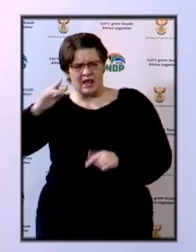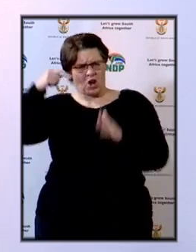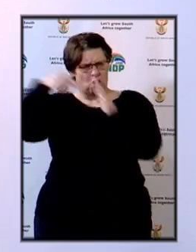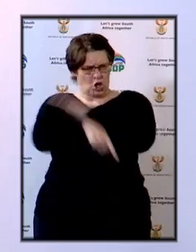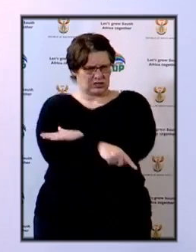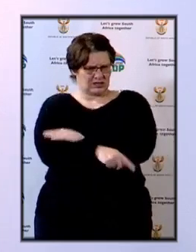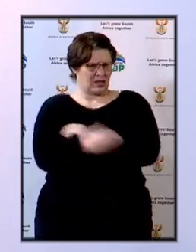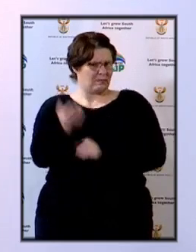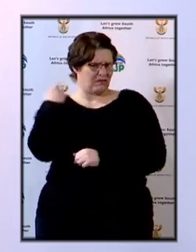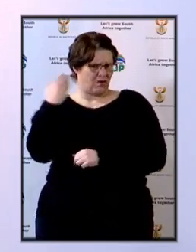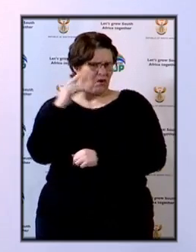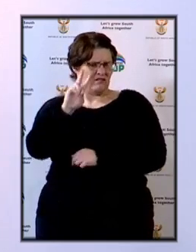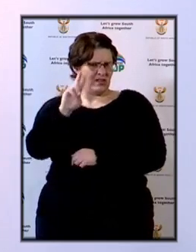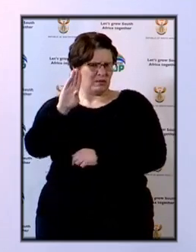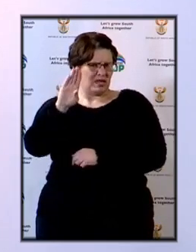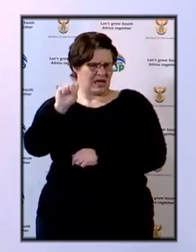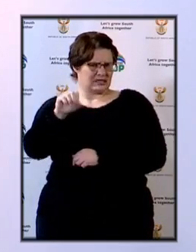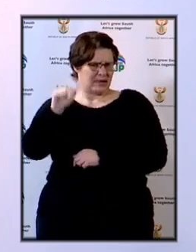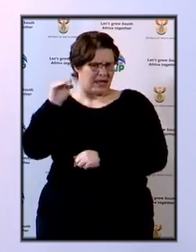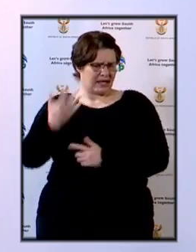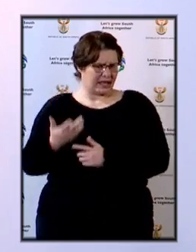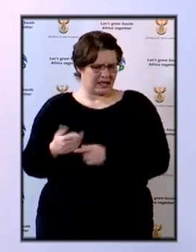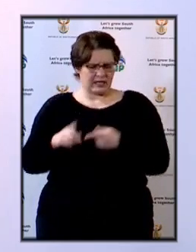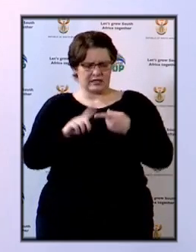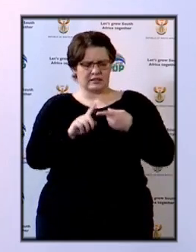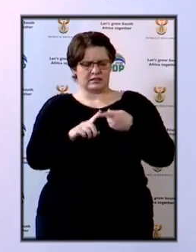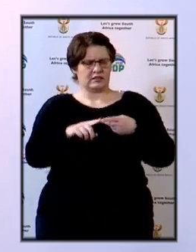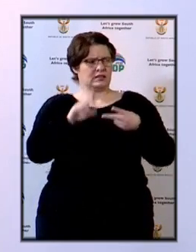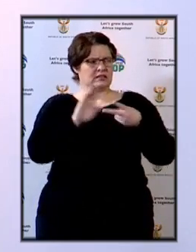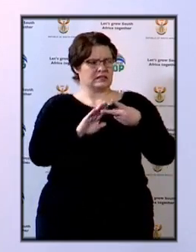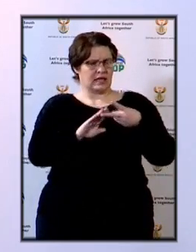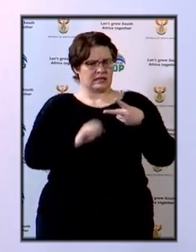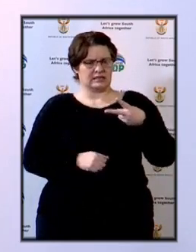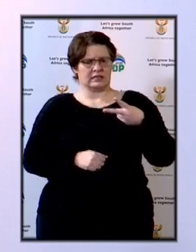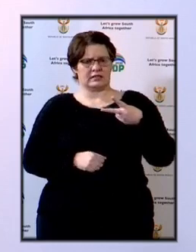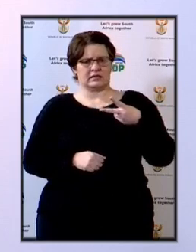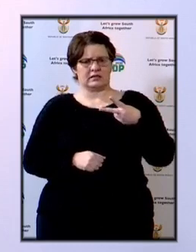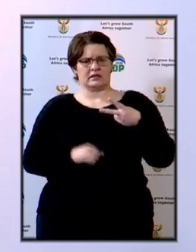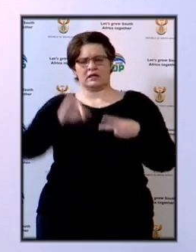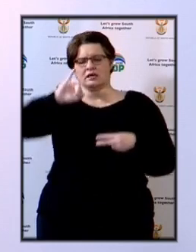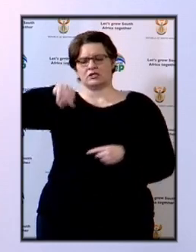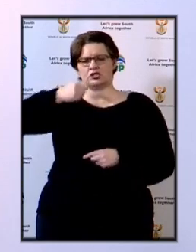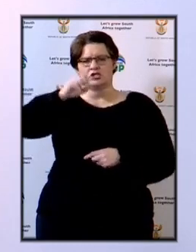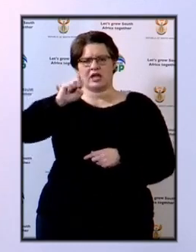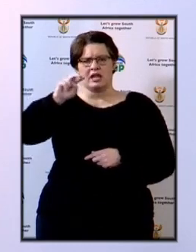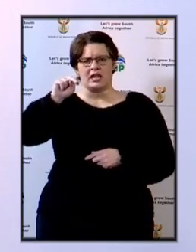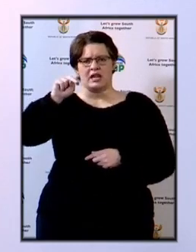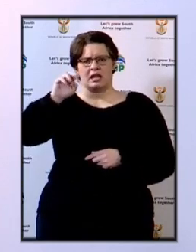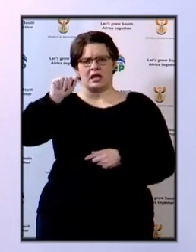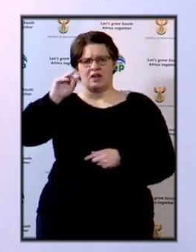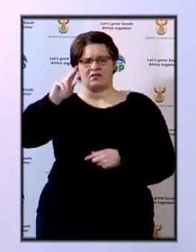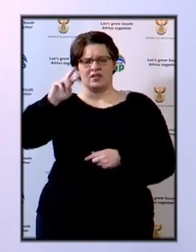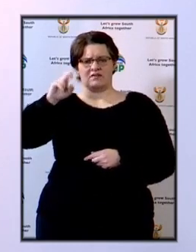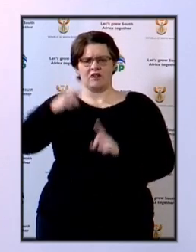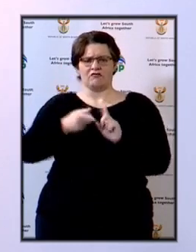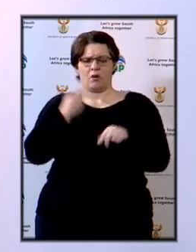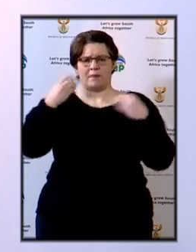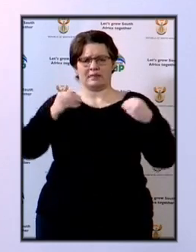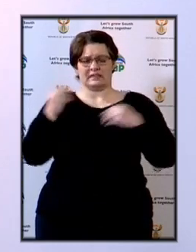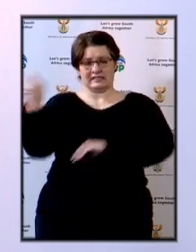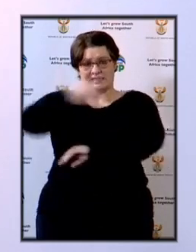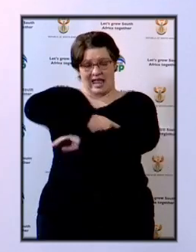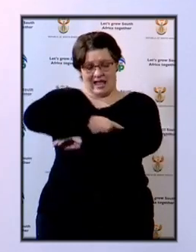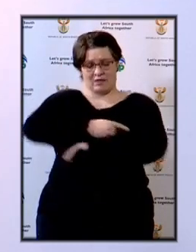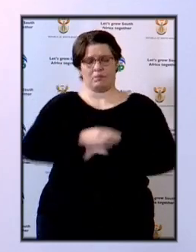lost at the former VBS bank? The second question is from Genevieve Quintel from Business